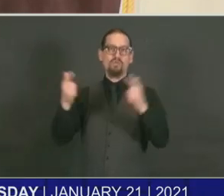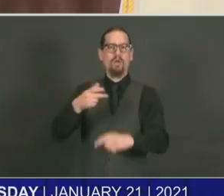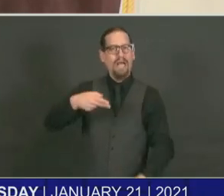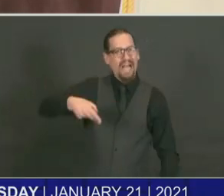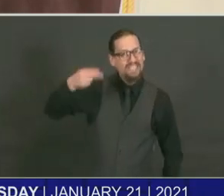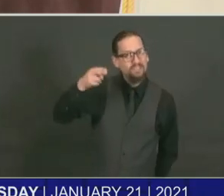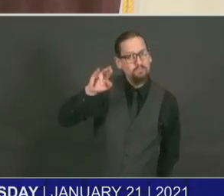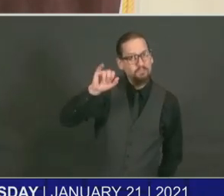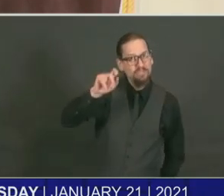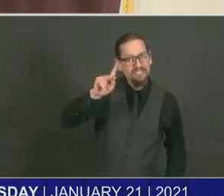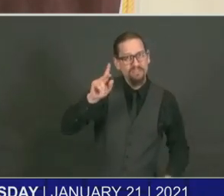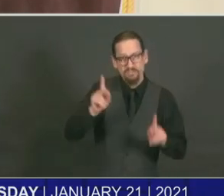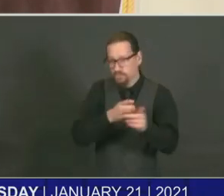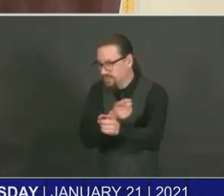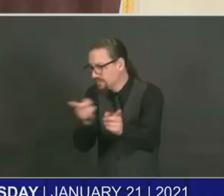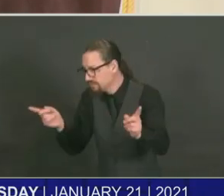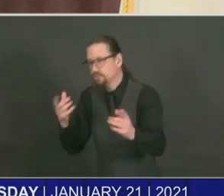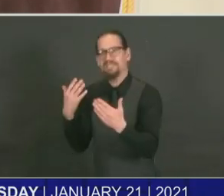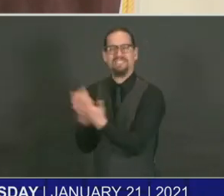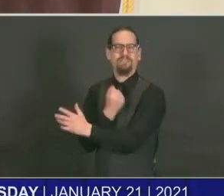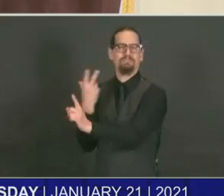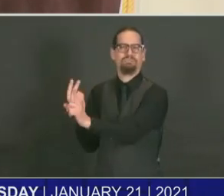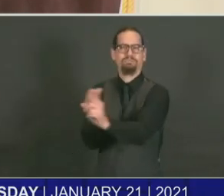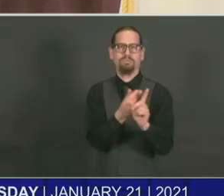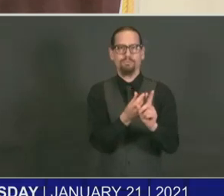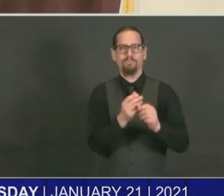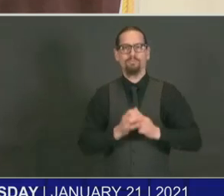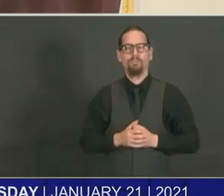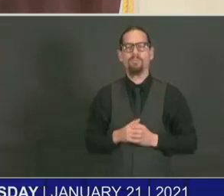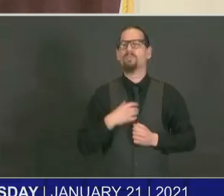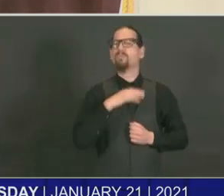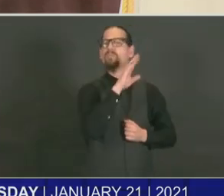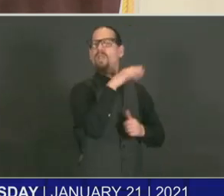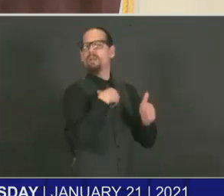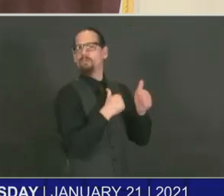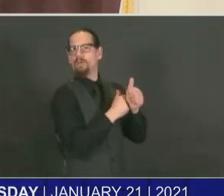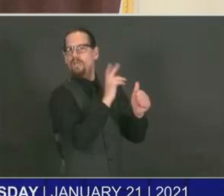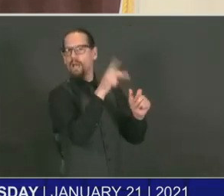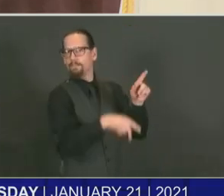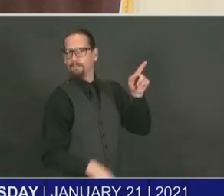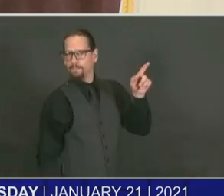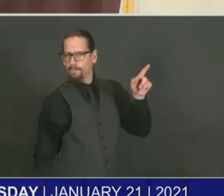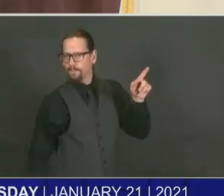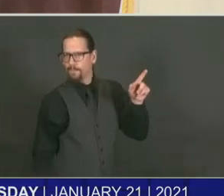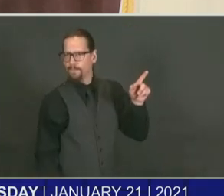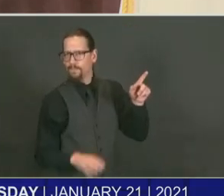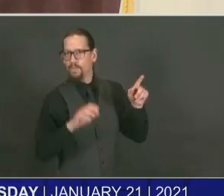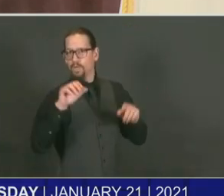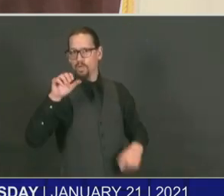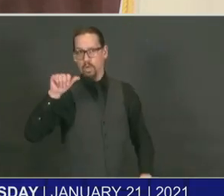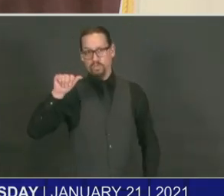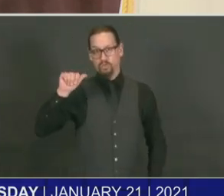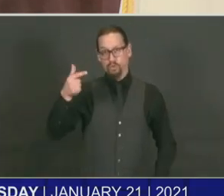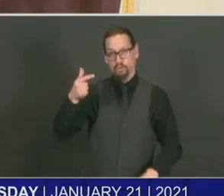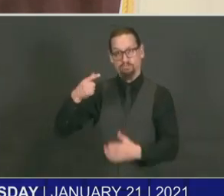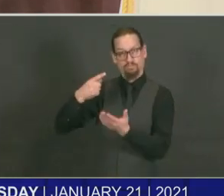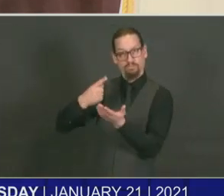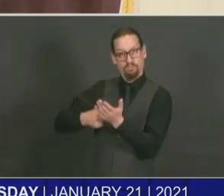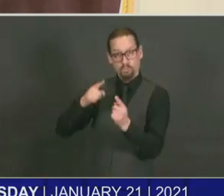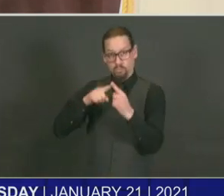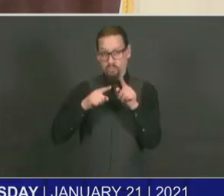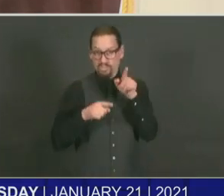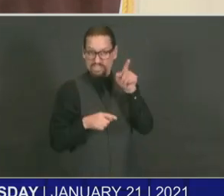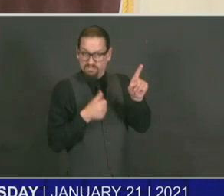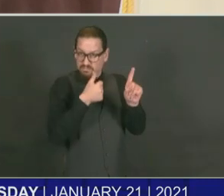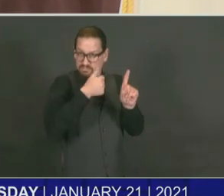when the attorney general comes to you as a source of expertise, when it comes to who in the hospital can and shouldn't